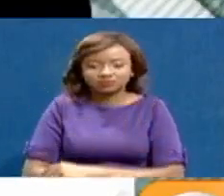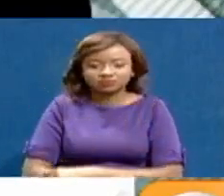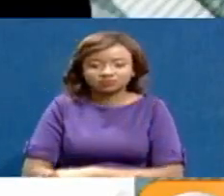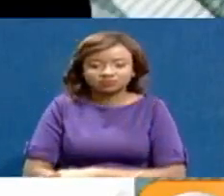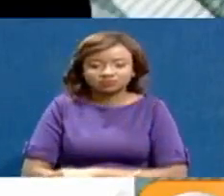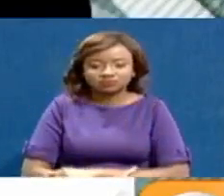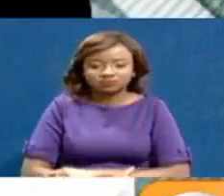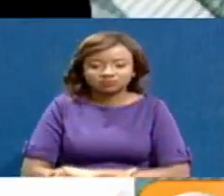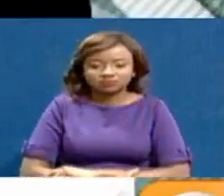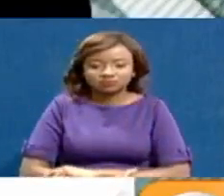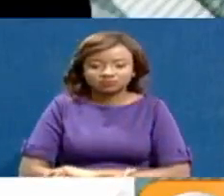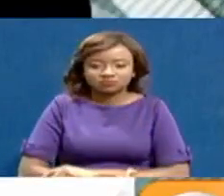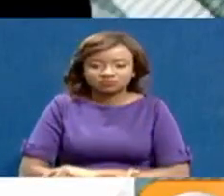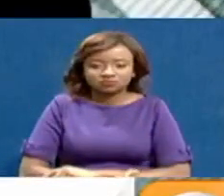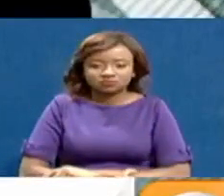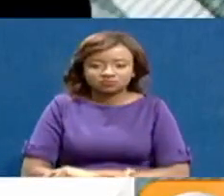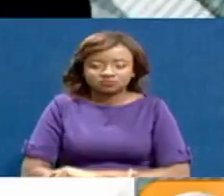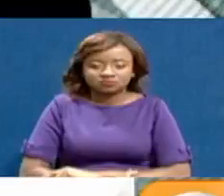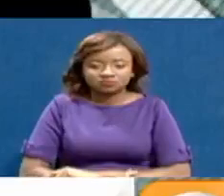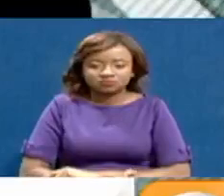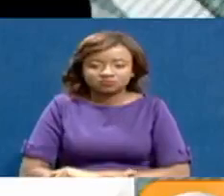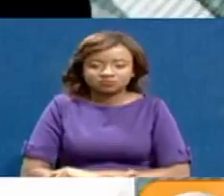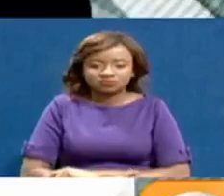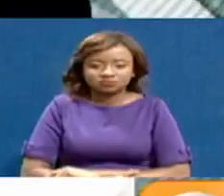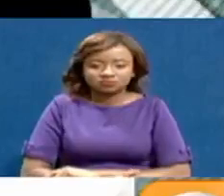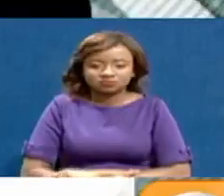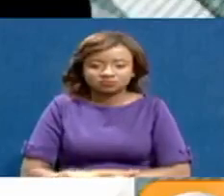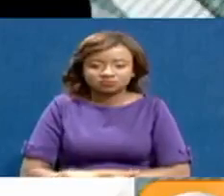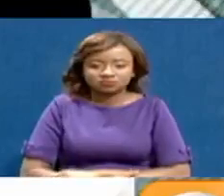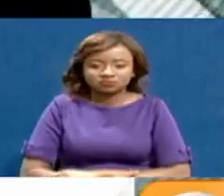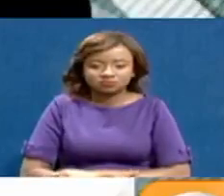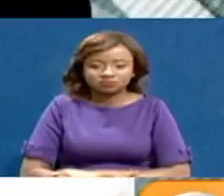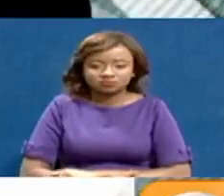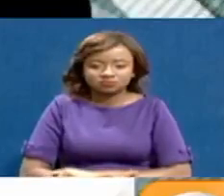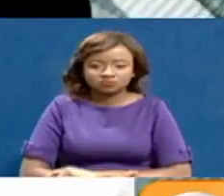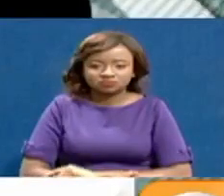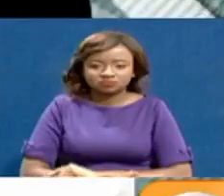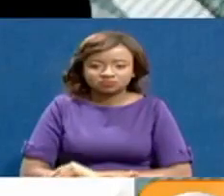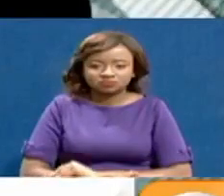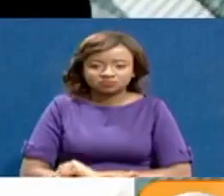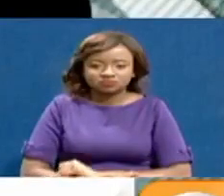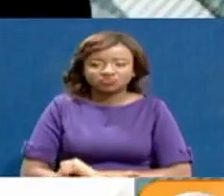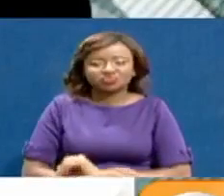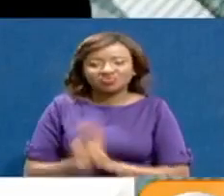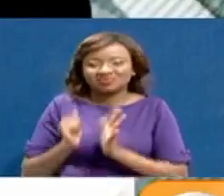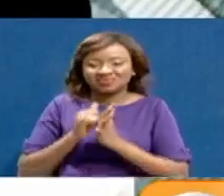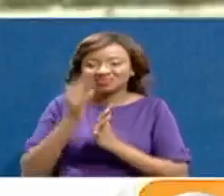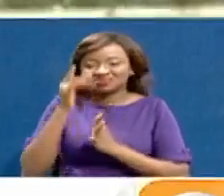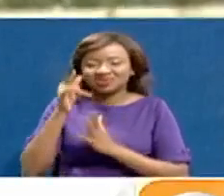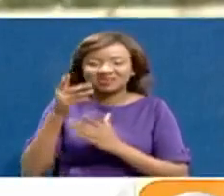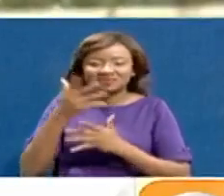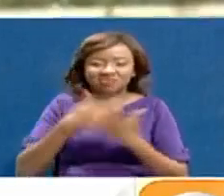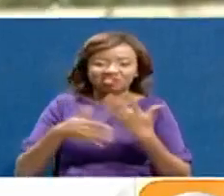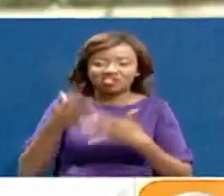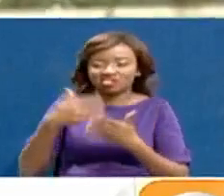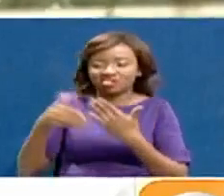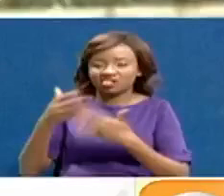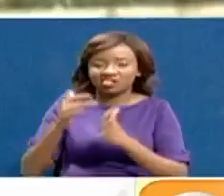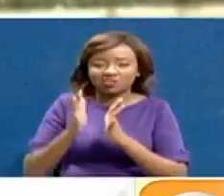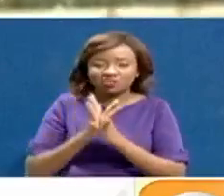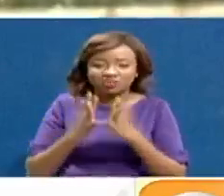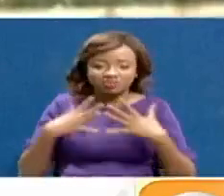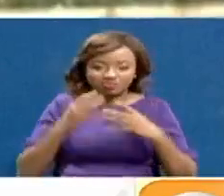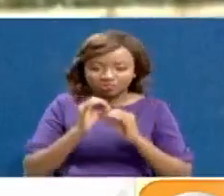That's why he might not have interacted with many people. When his health